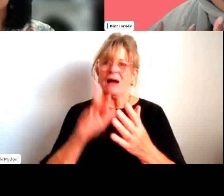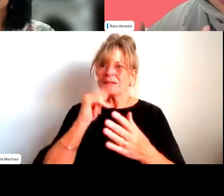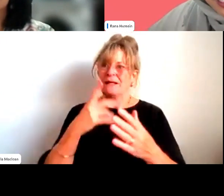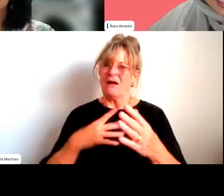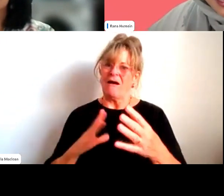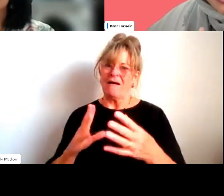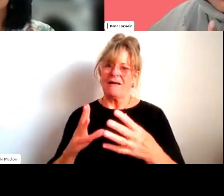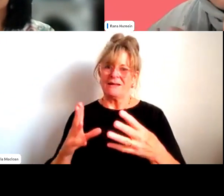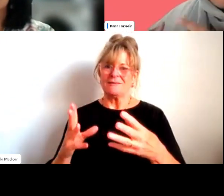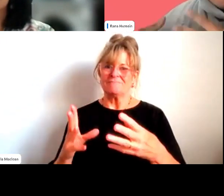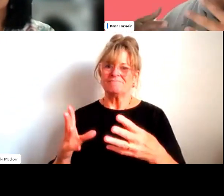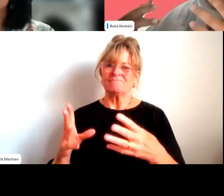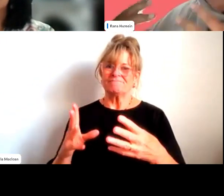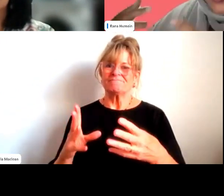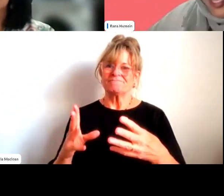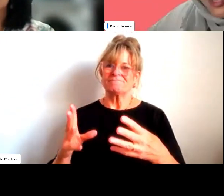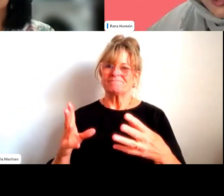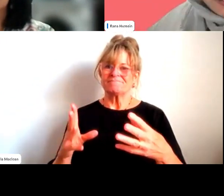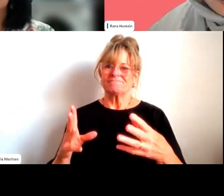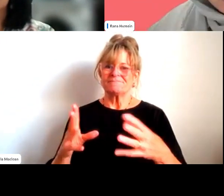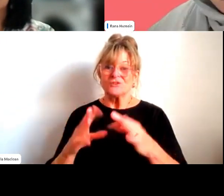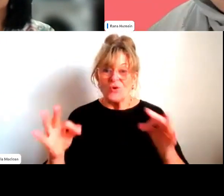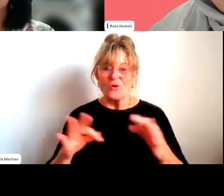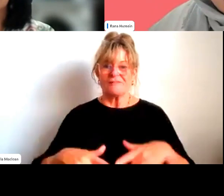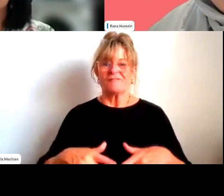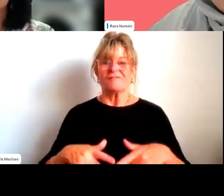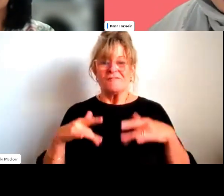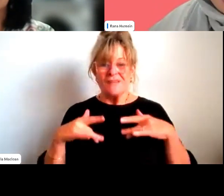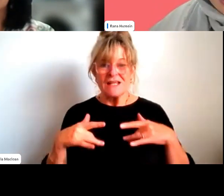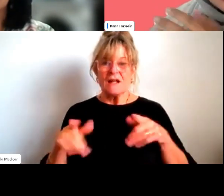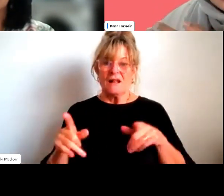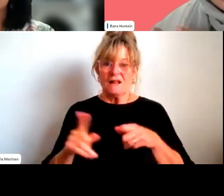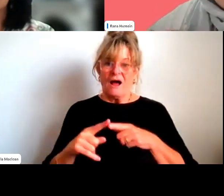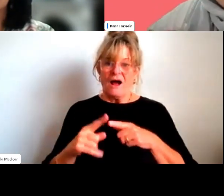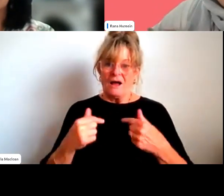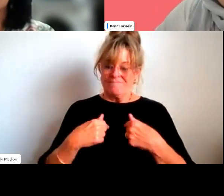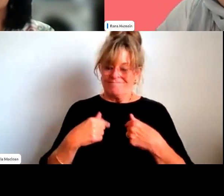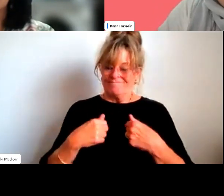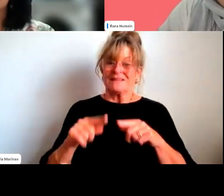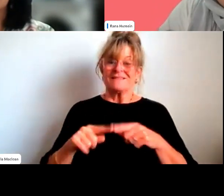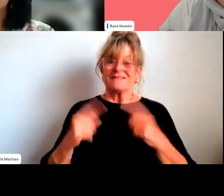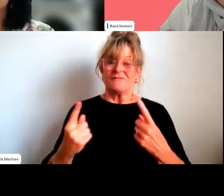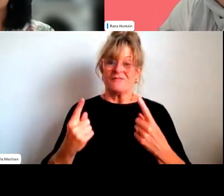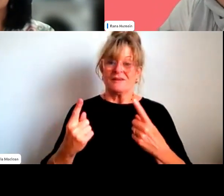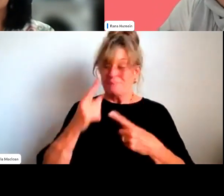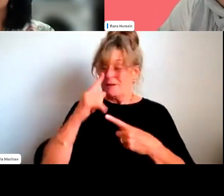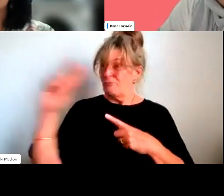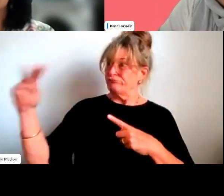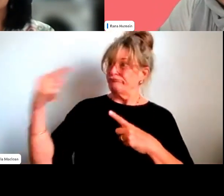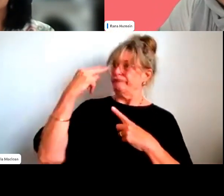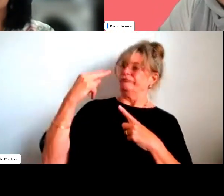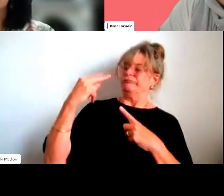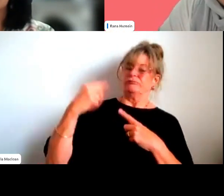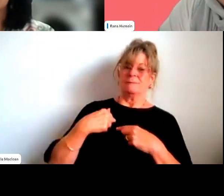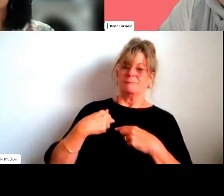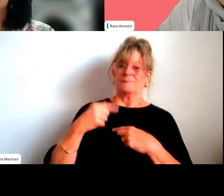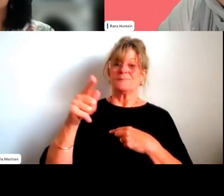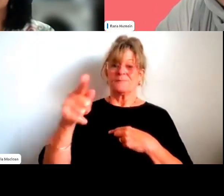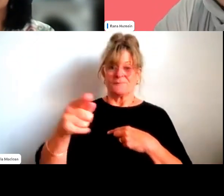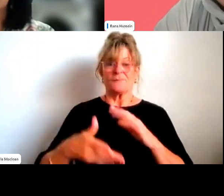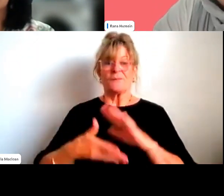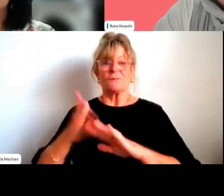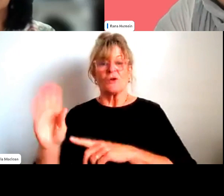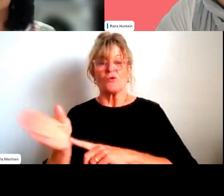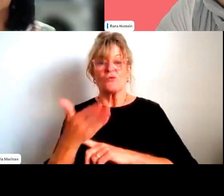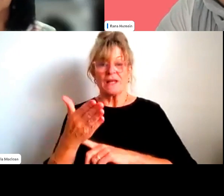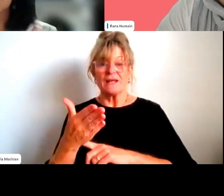where they're not feel like they're under a spotlight. I was at the cricket, um, last week in Brisbane match